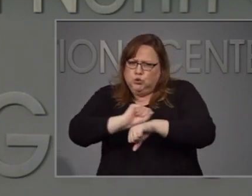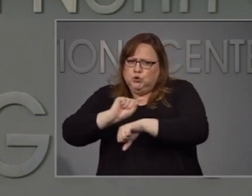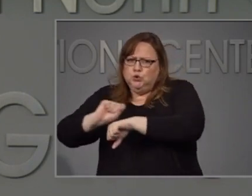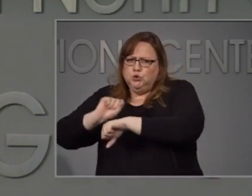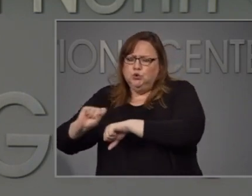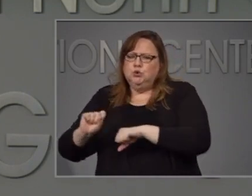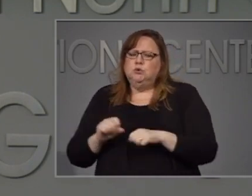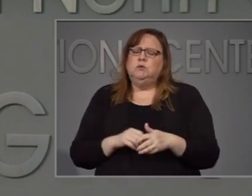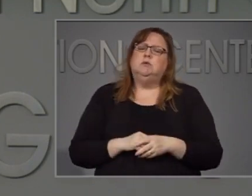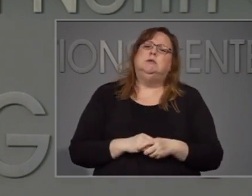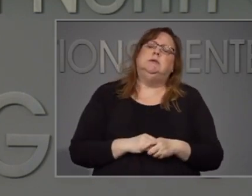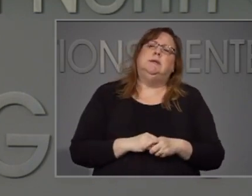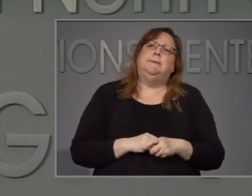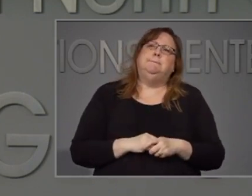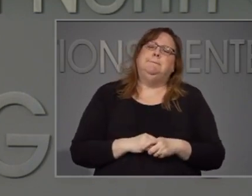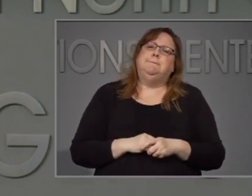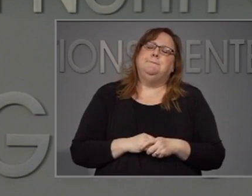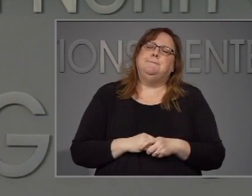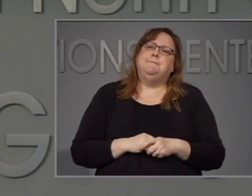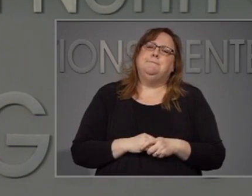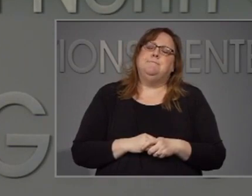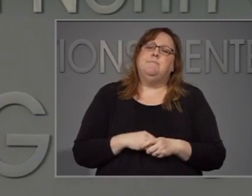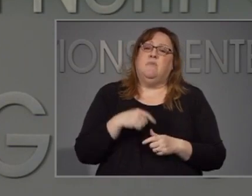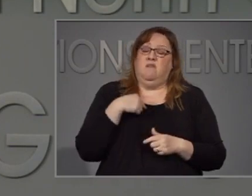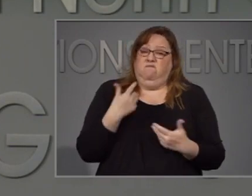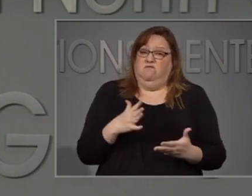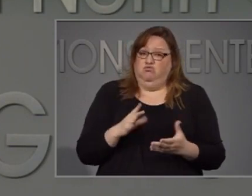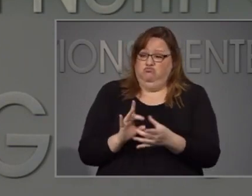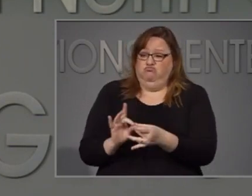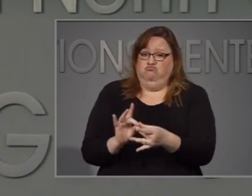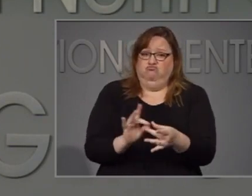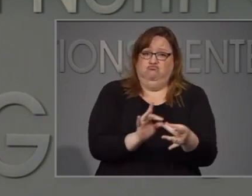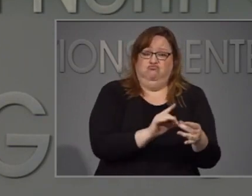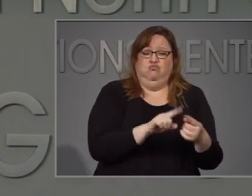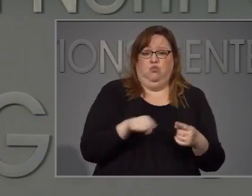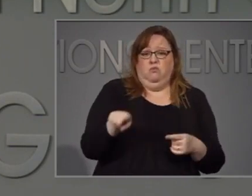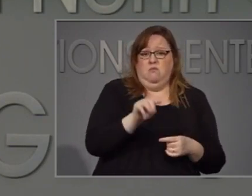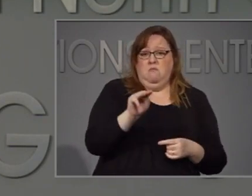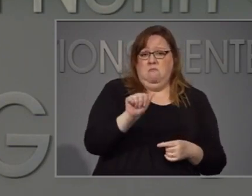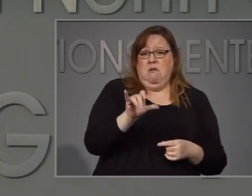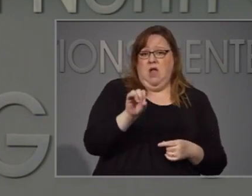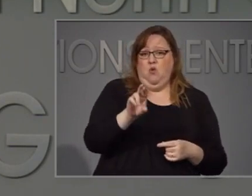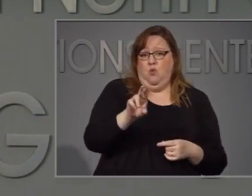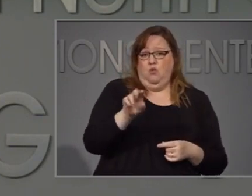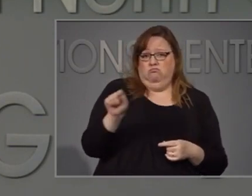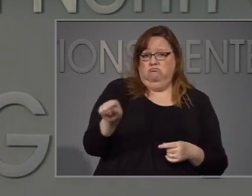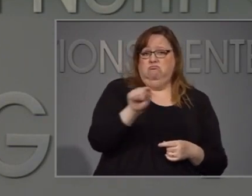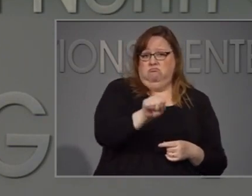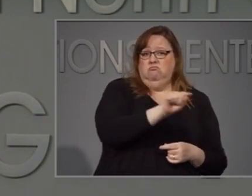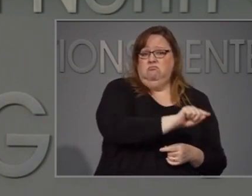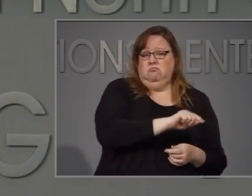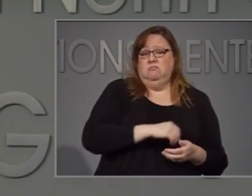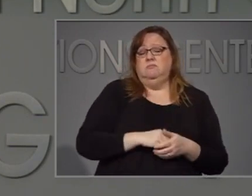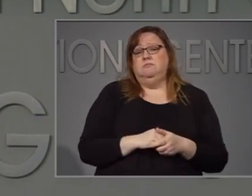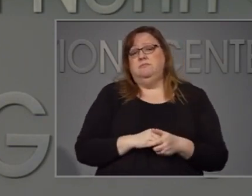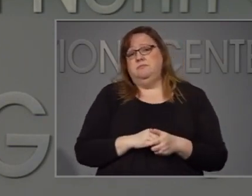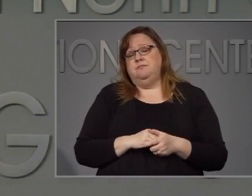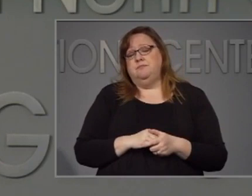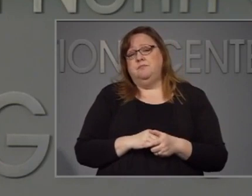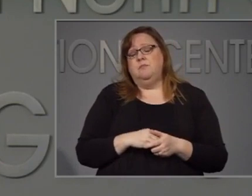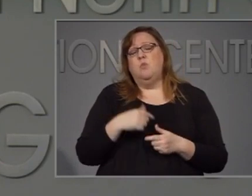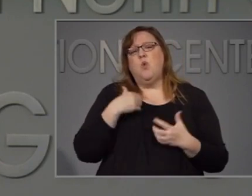We want to make sure, and I've said this to mayors to whom I have talked, that they use as much de